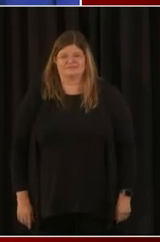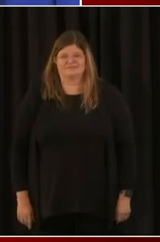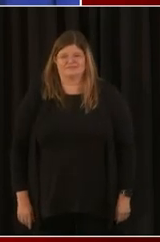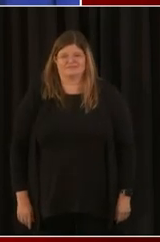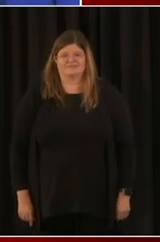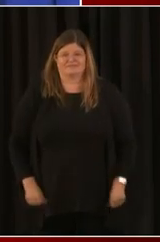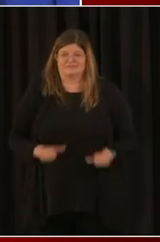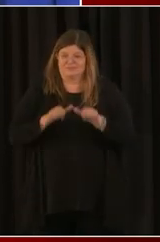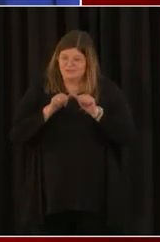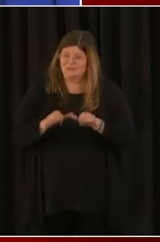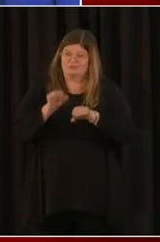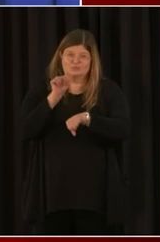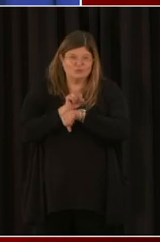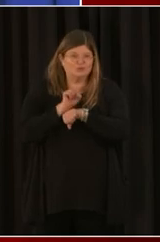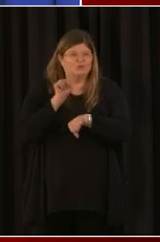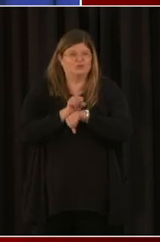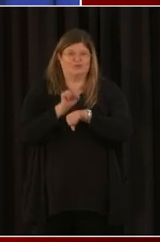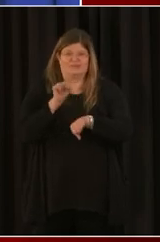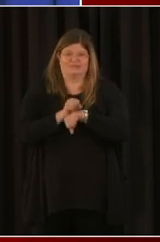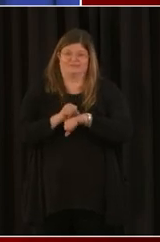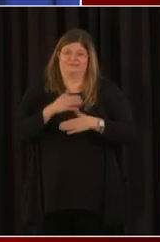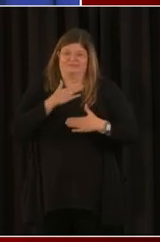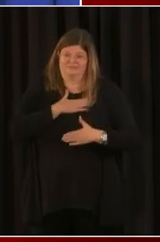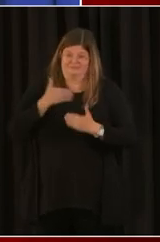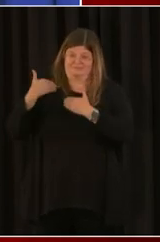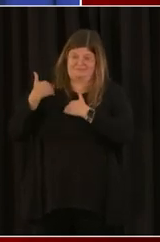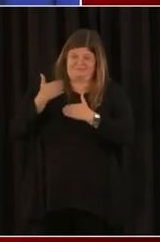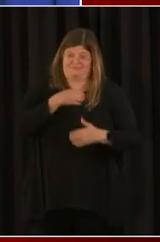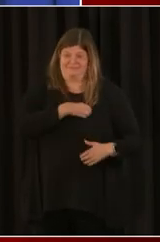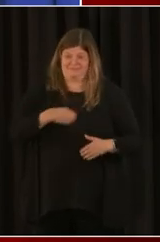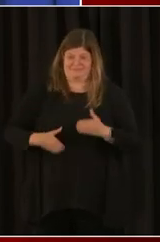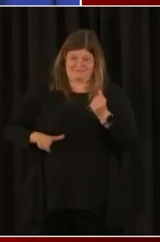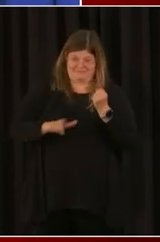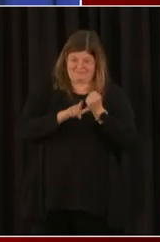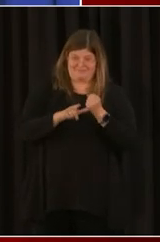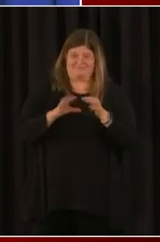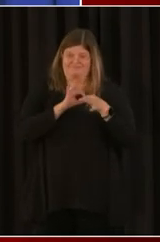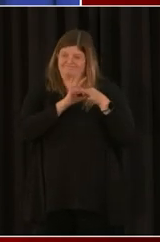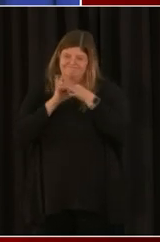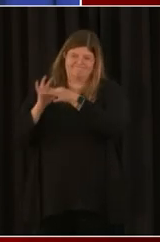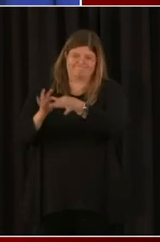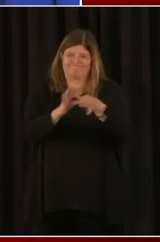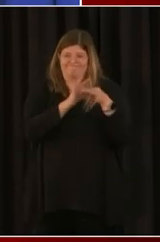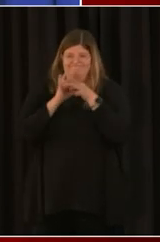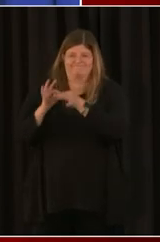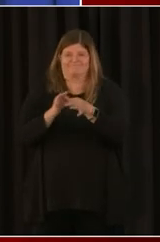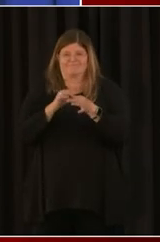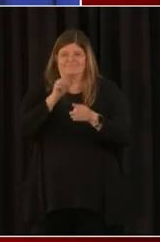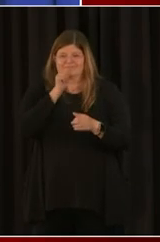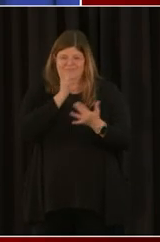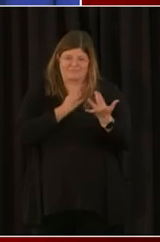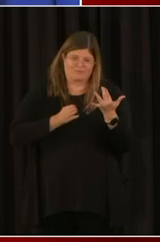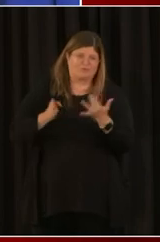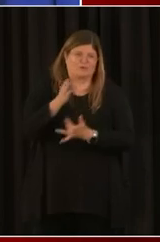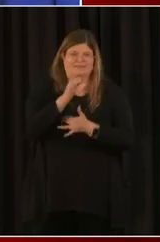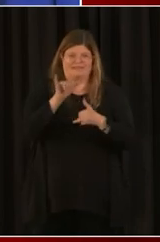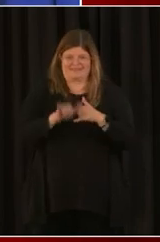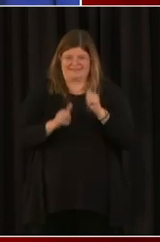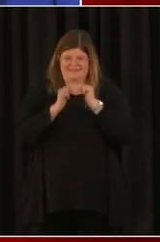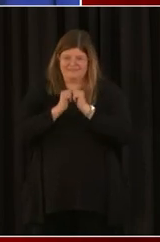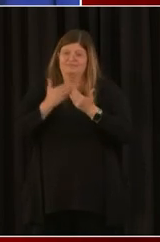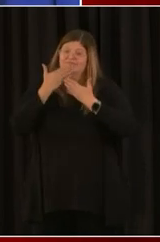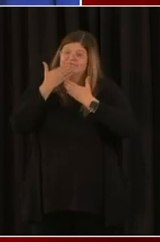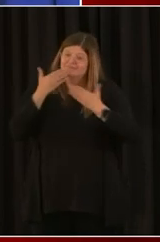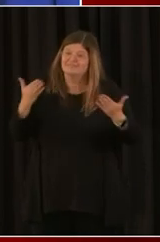work that you're doing. We appreciate it on behalf of Mayor Bowser. We're all in this together and we'll all get through this together. Thank you and be